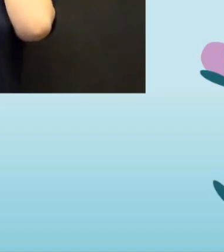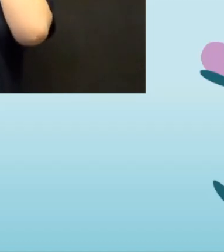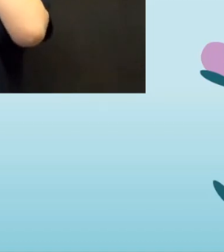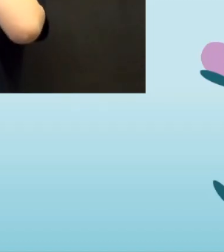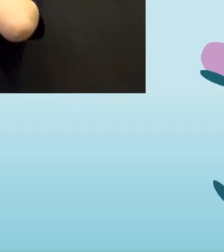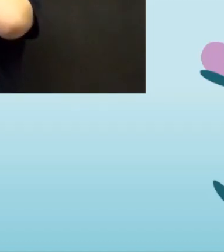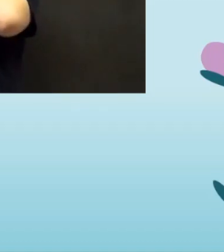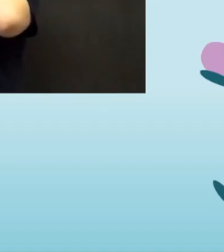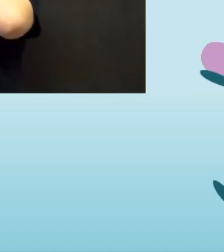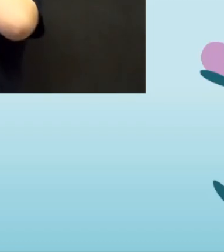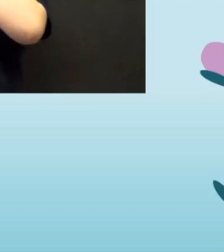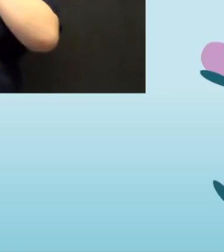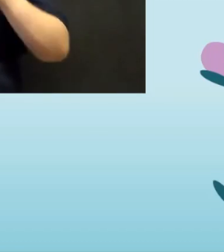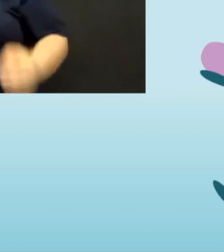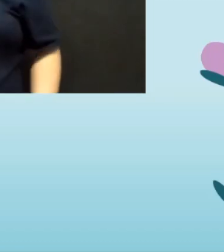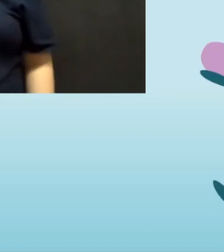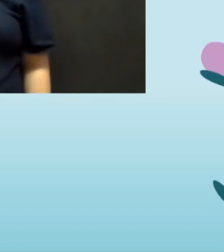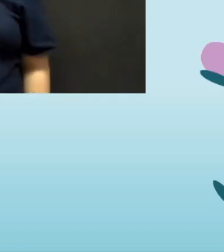This is a flower.